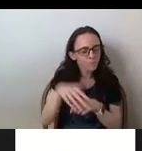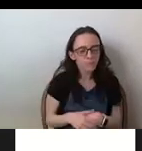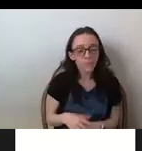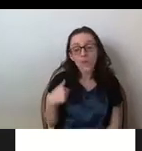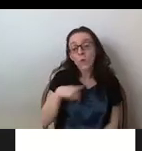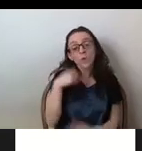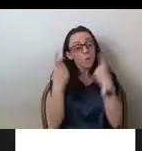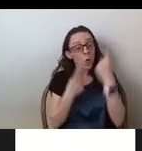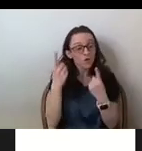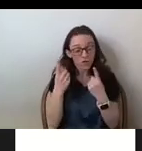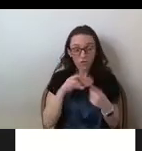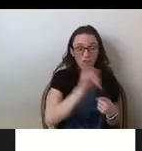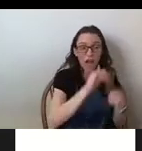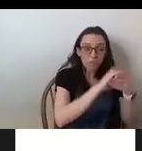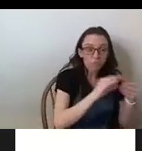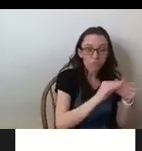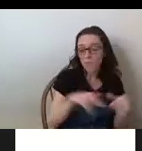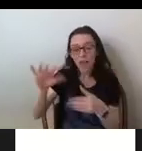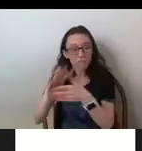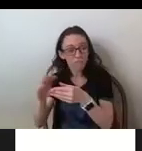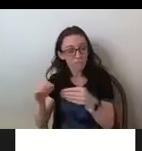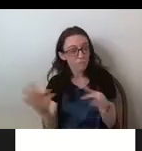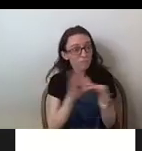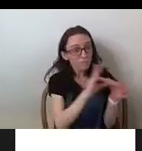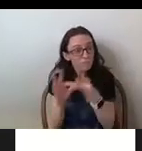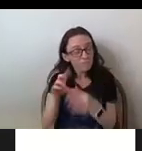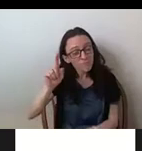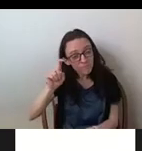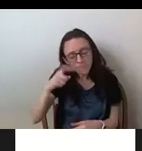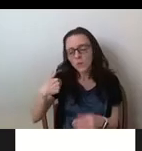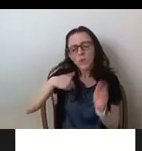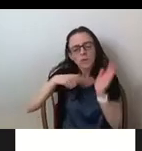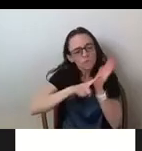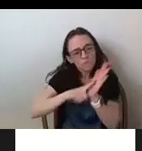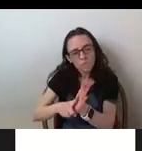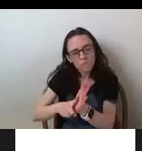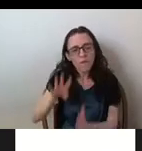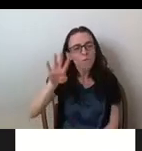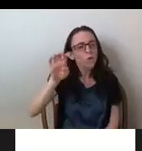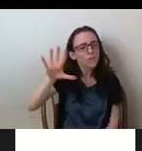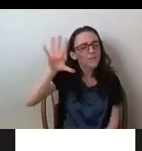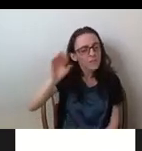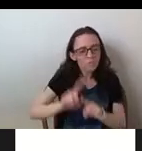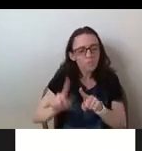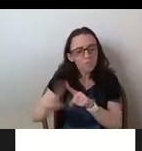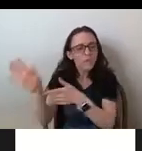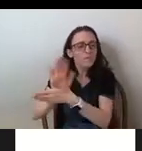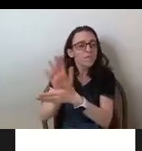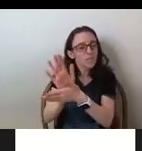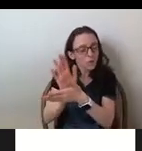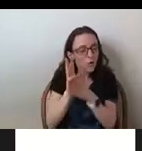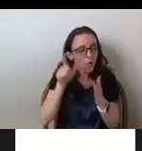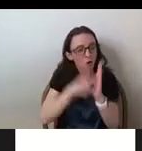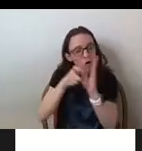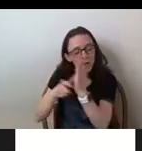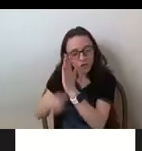these narratives are related to one another. We combed through 450 Times of India articles which concerned slum evictions between the years